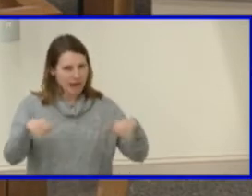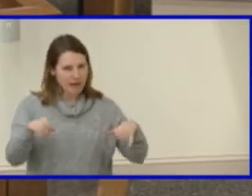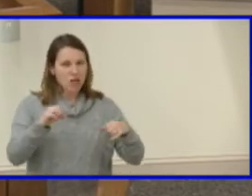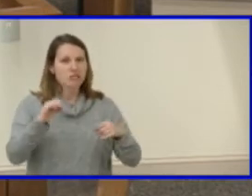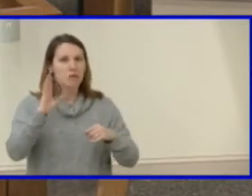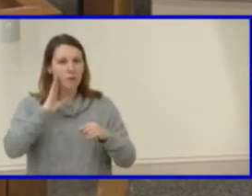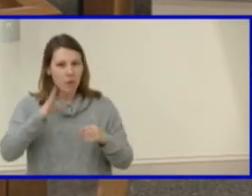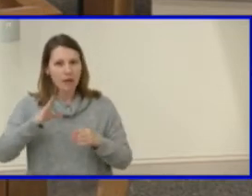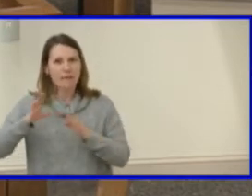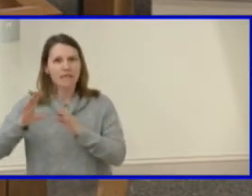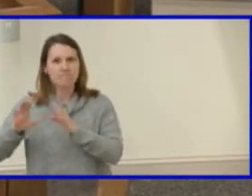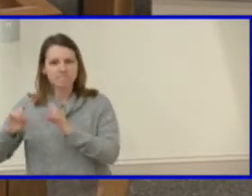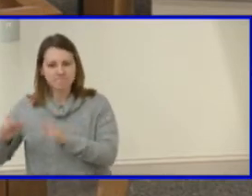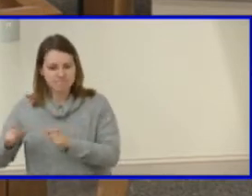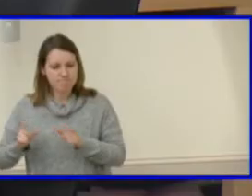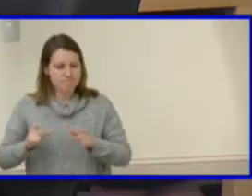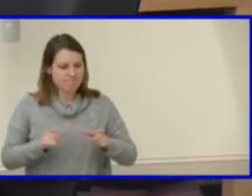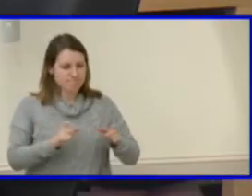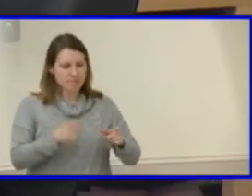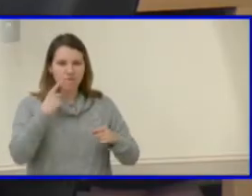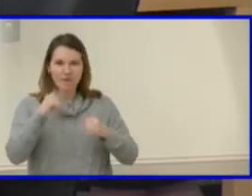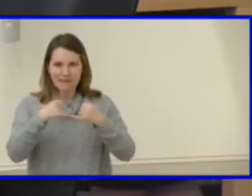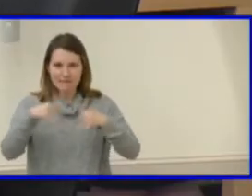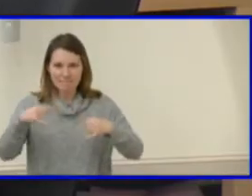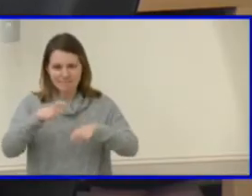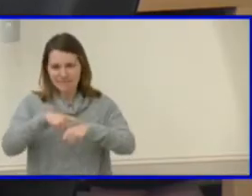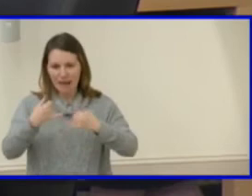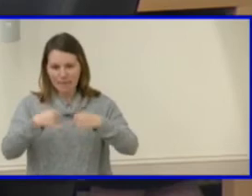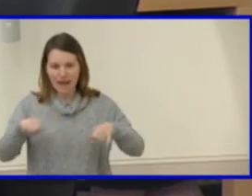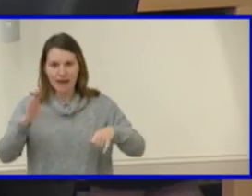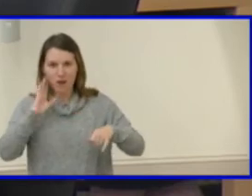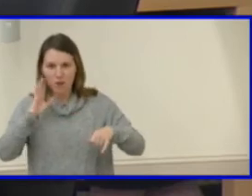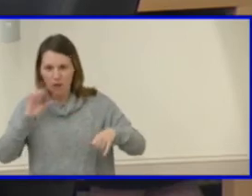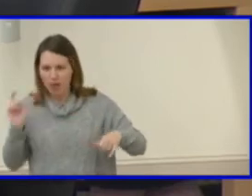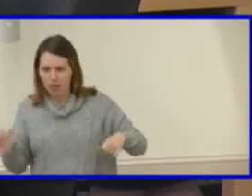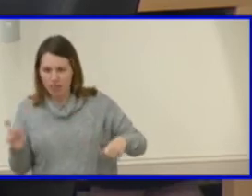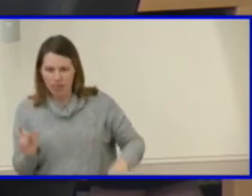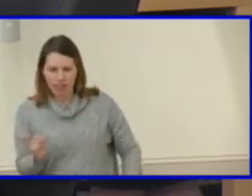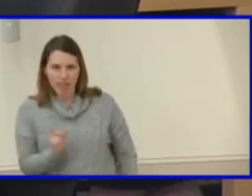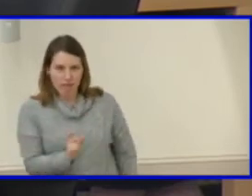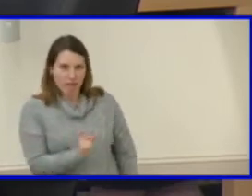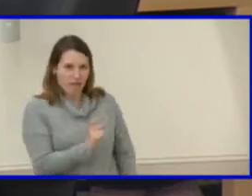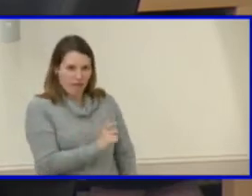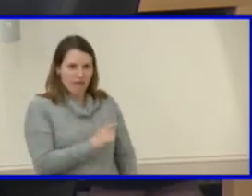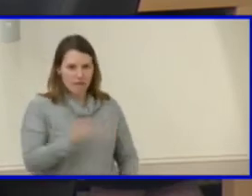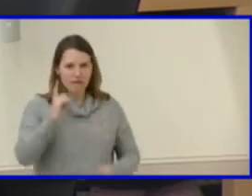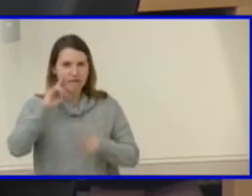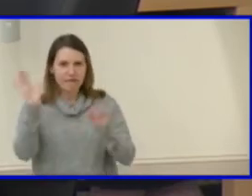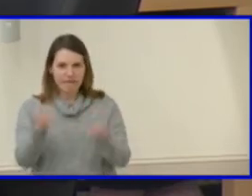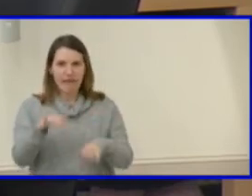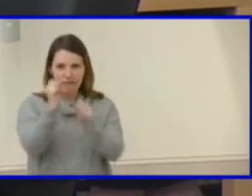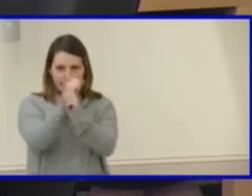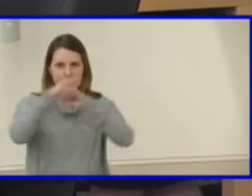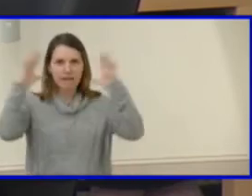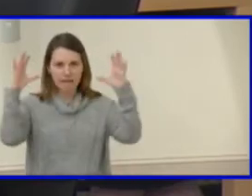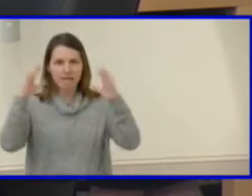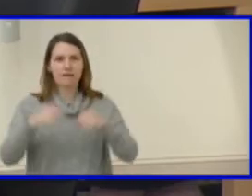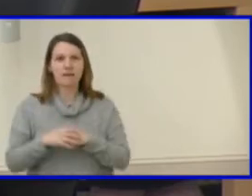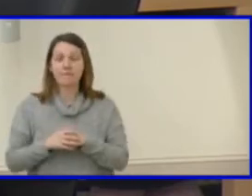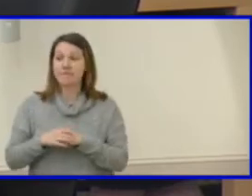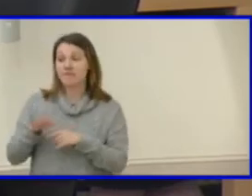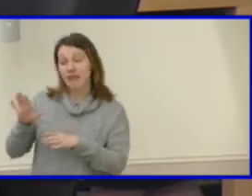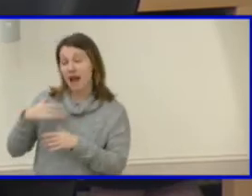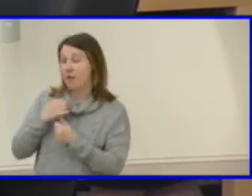that timeline. Fantastic. So whenever that's ready, um, I'd love to see that actually before it's published.